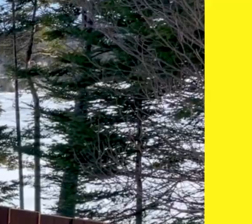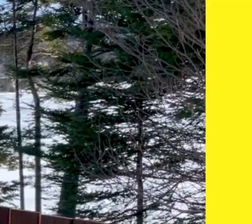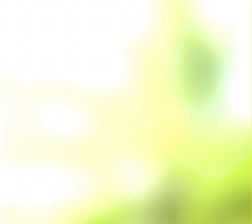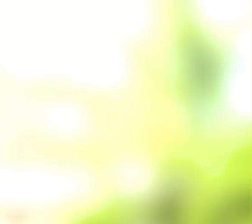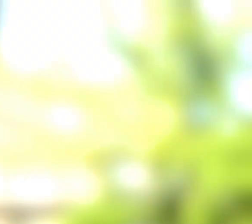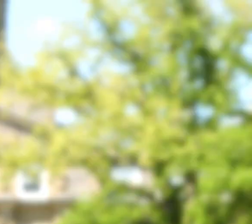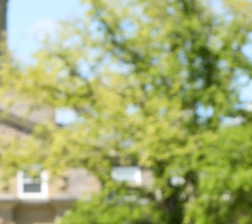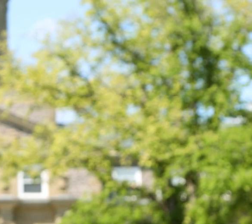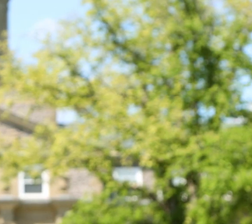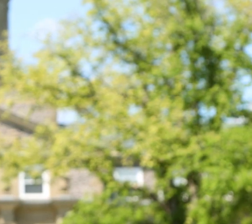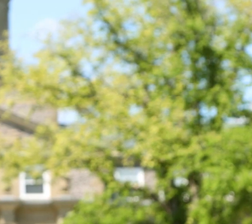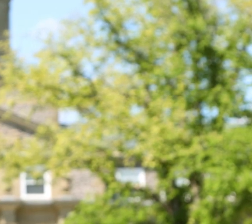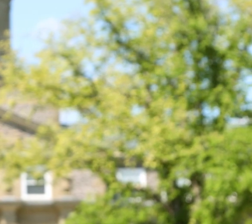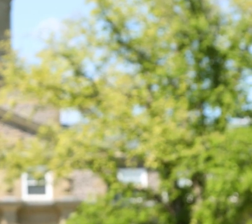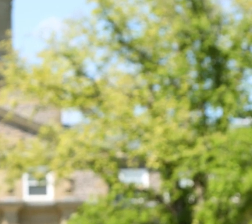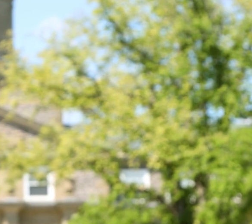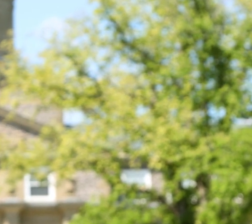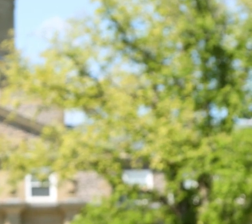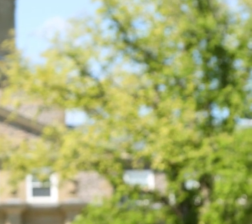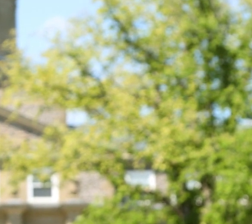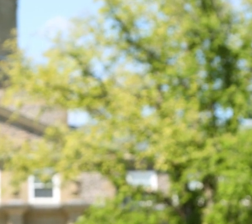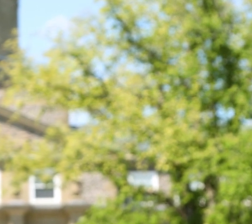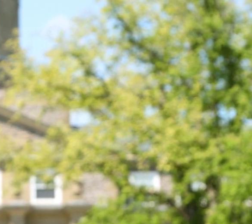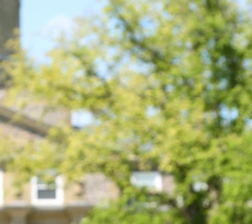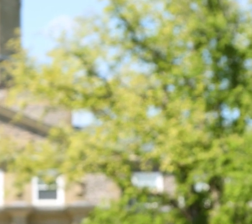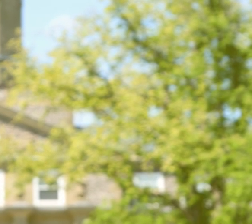Lily poses in her guide dog vest.